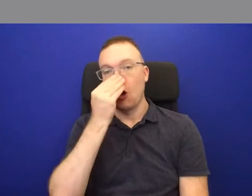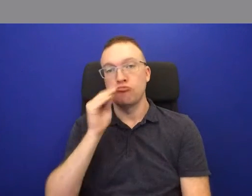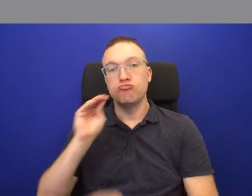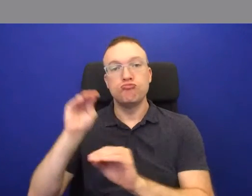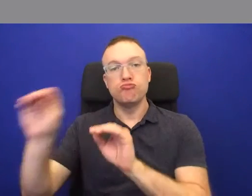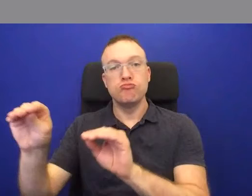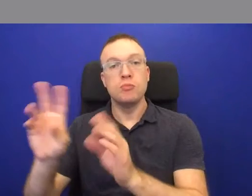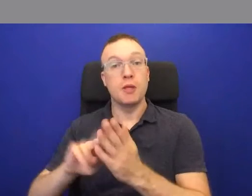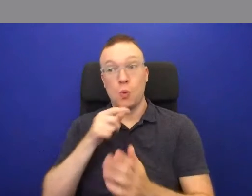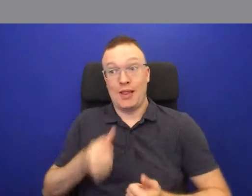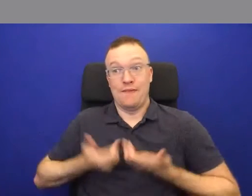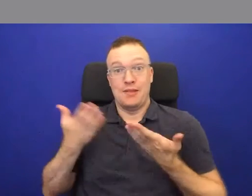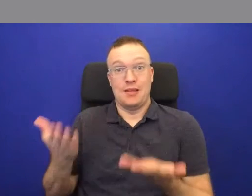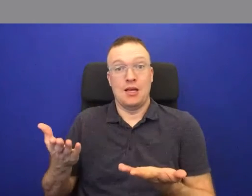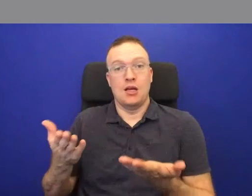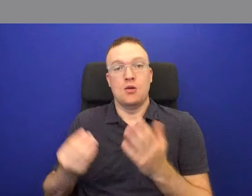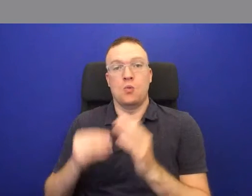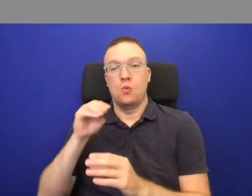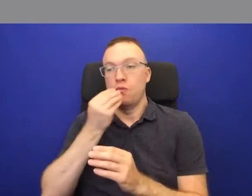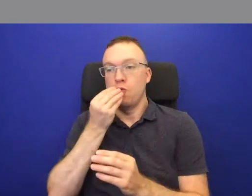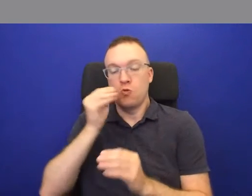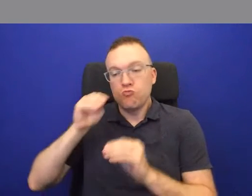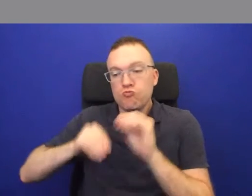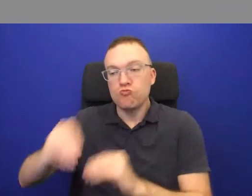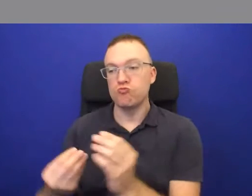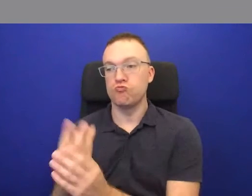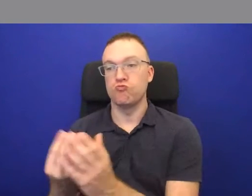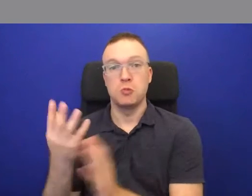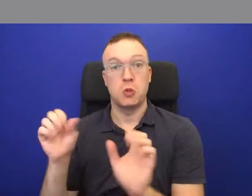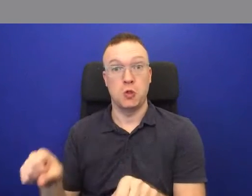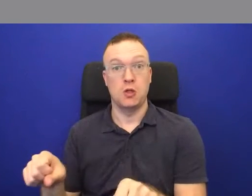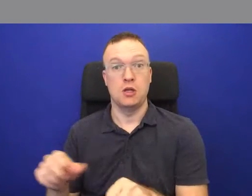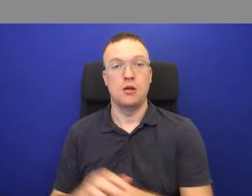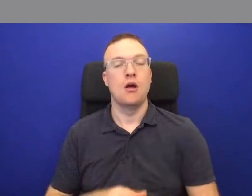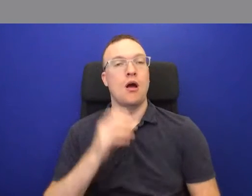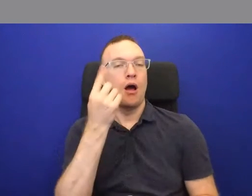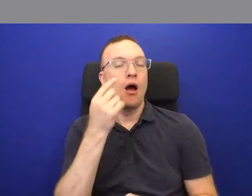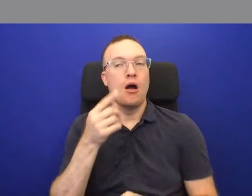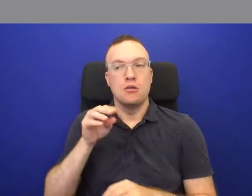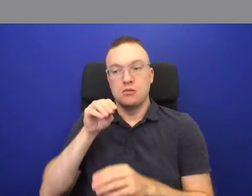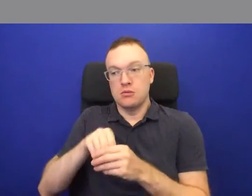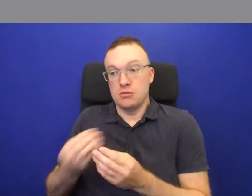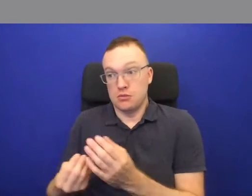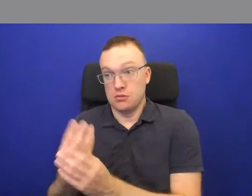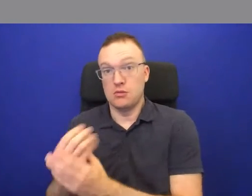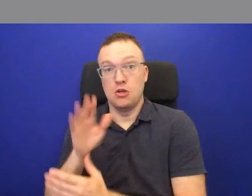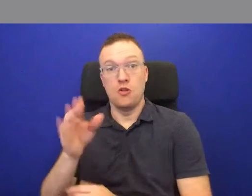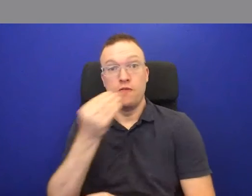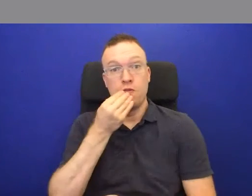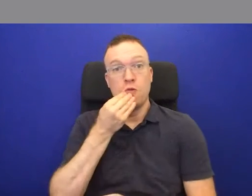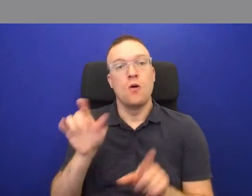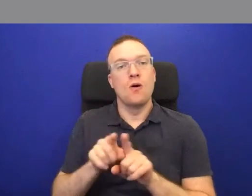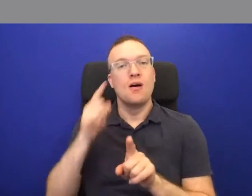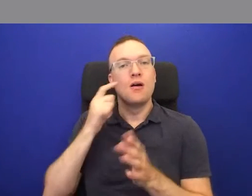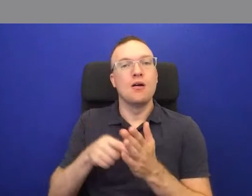the villagers would be able to grow their own food. Not only can they grow their own food, you'll notice that they